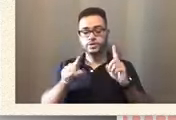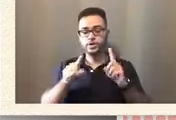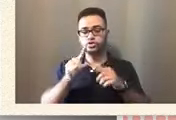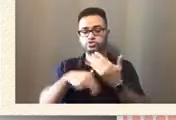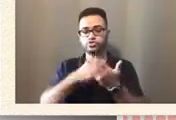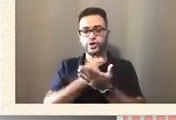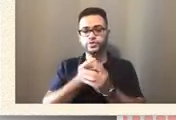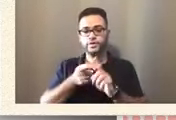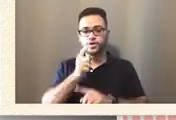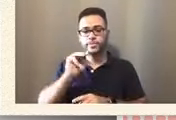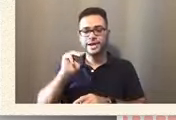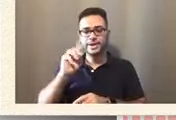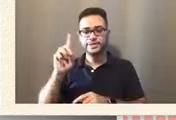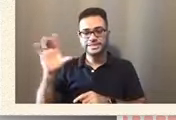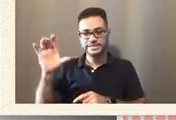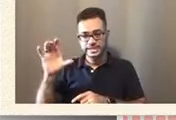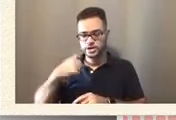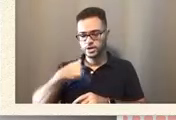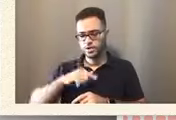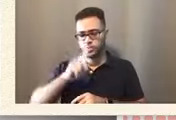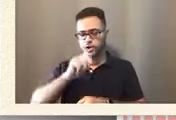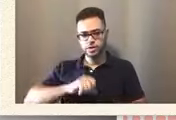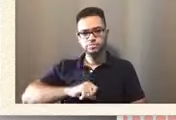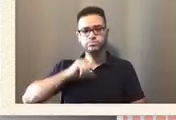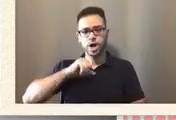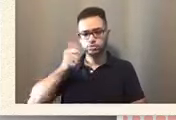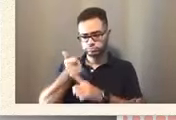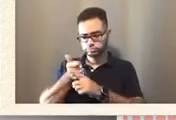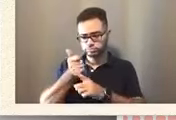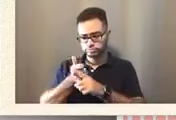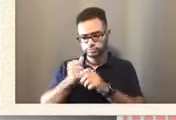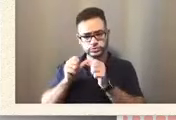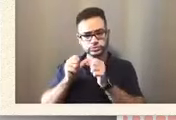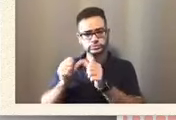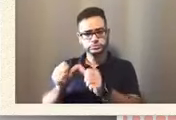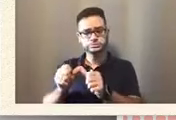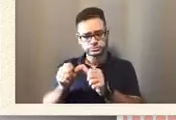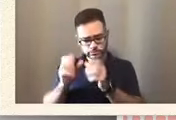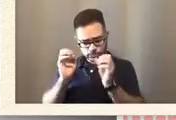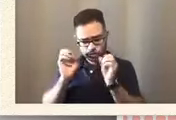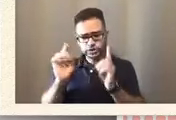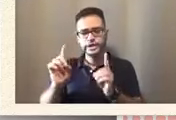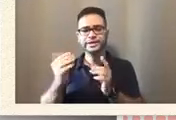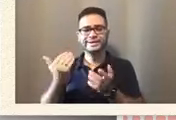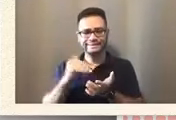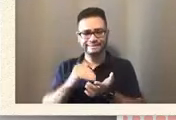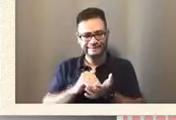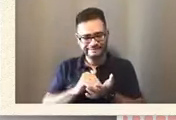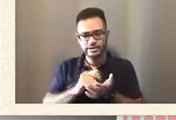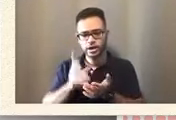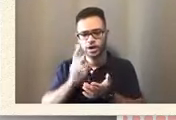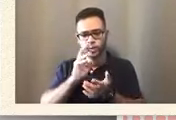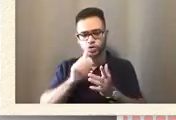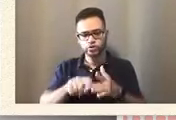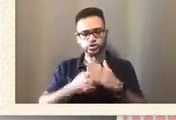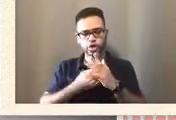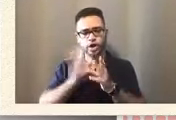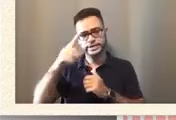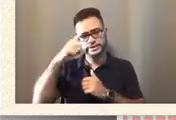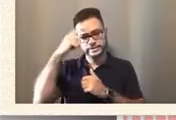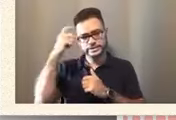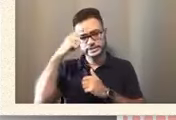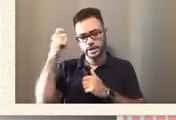are very proud of him. He continues his education again. He's going to start his summer semester on